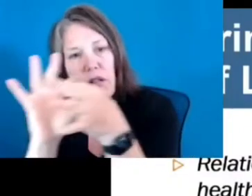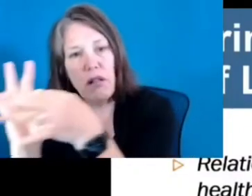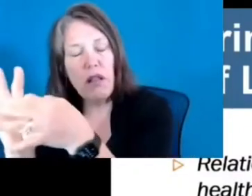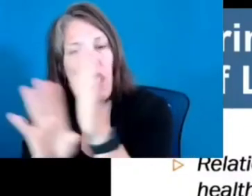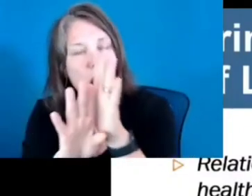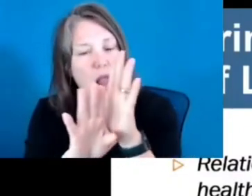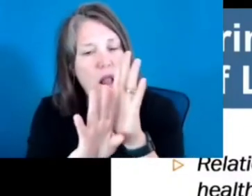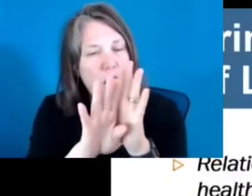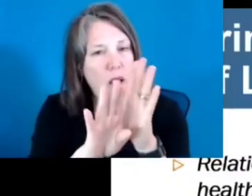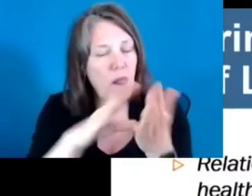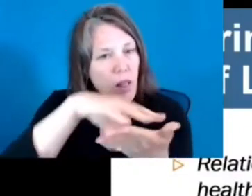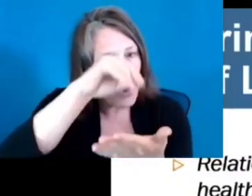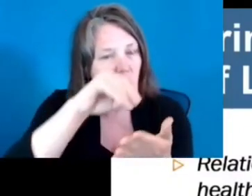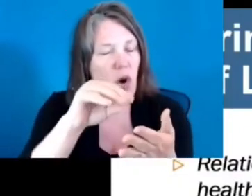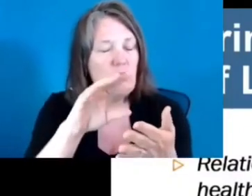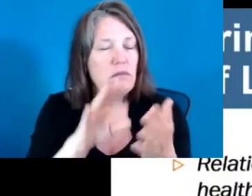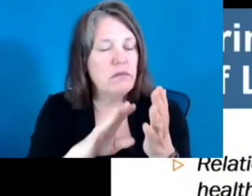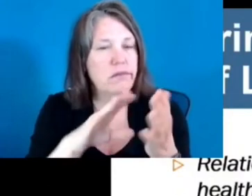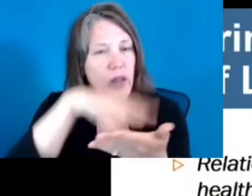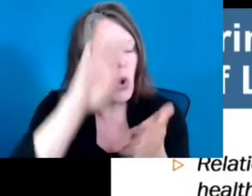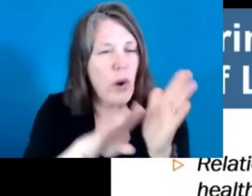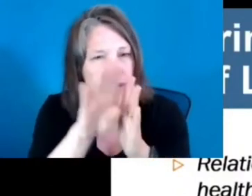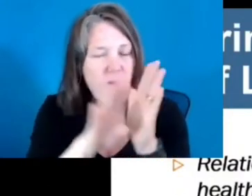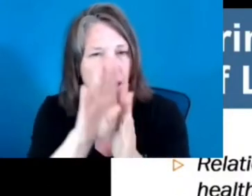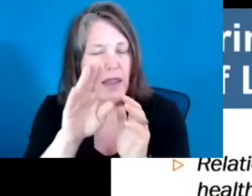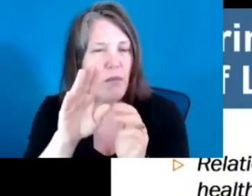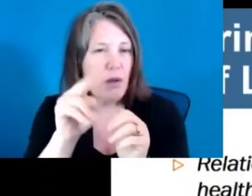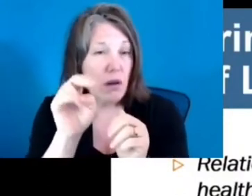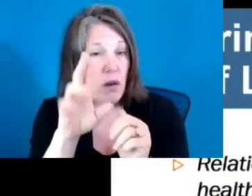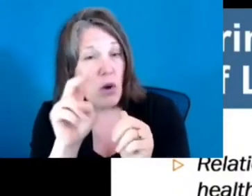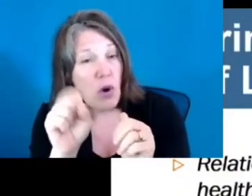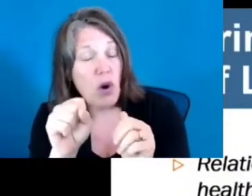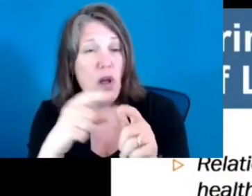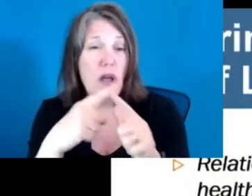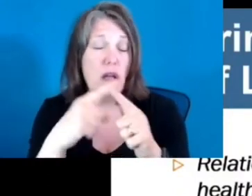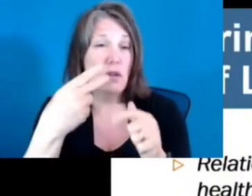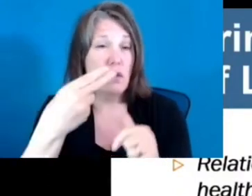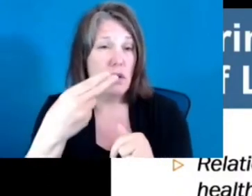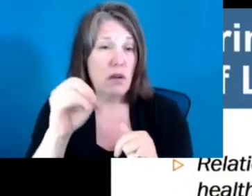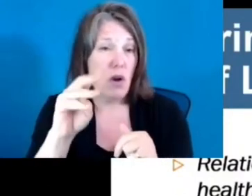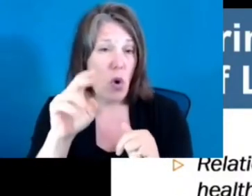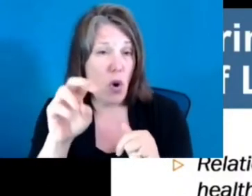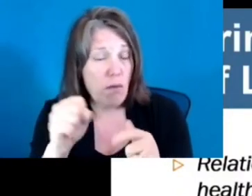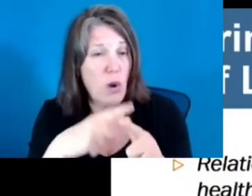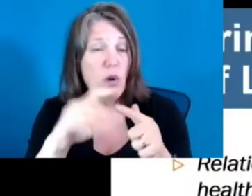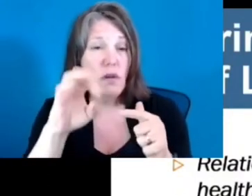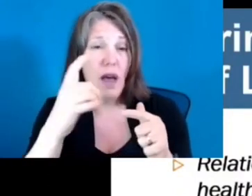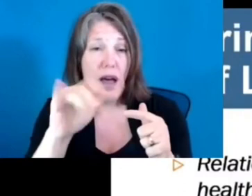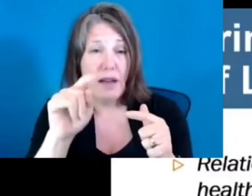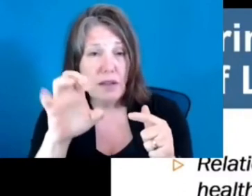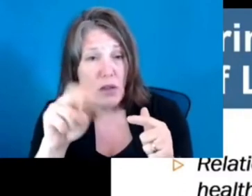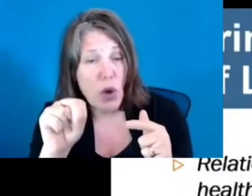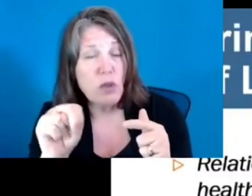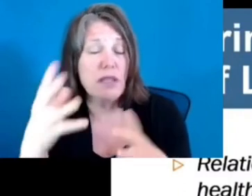associated with that, the oxytocin that is associated with getting a hug and feeling safe and protected is also